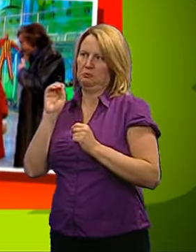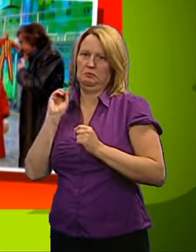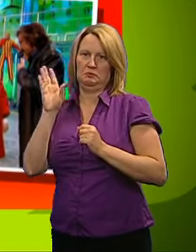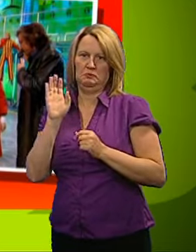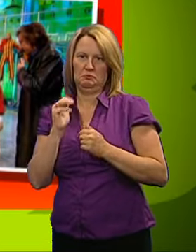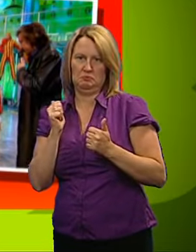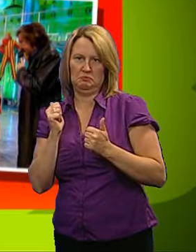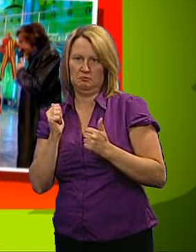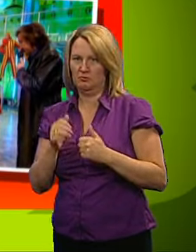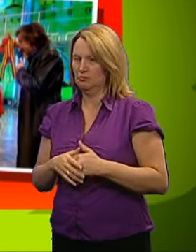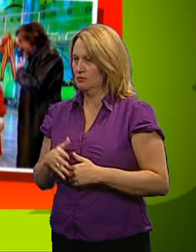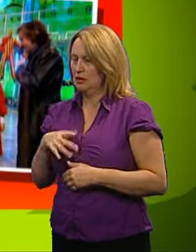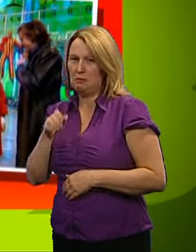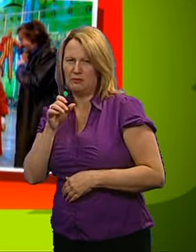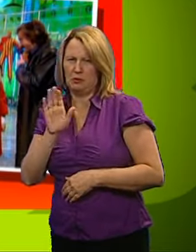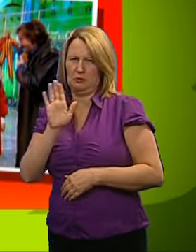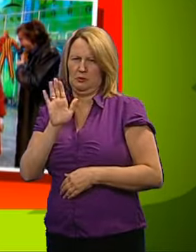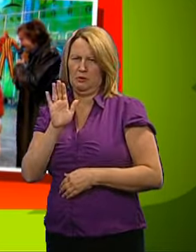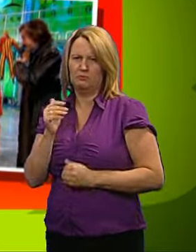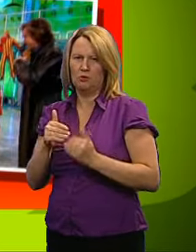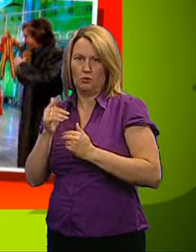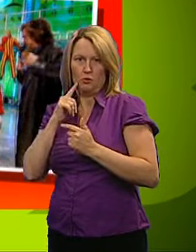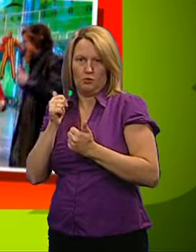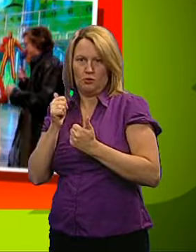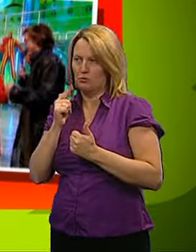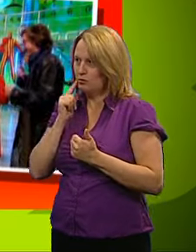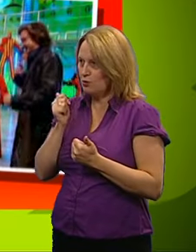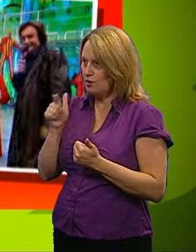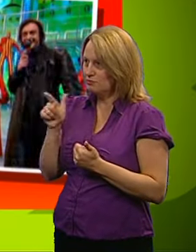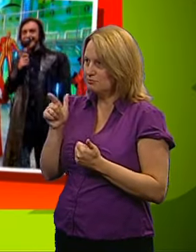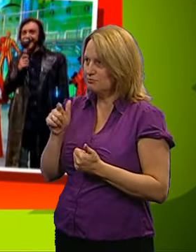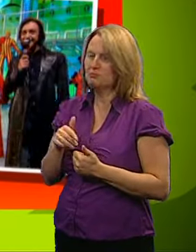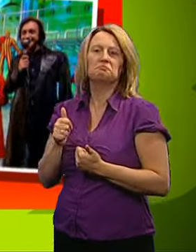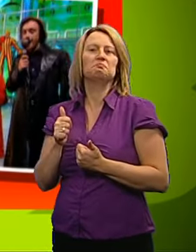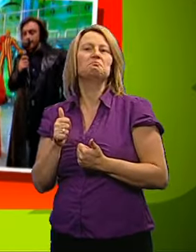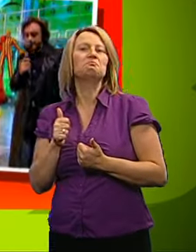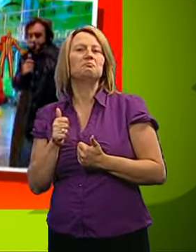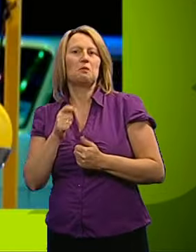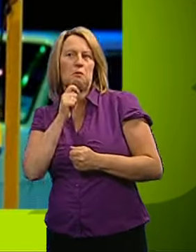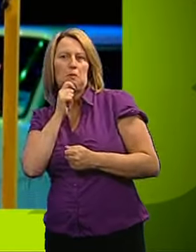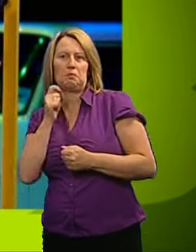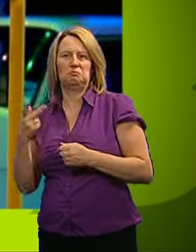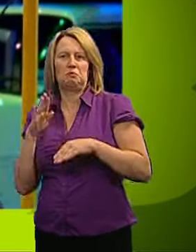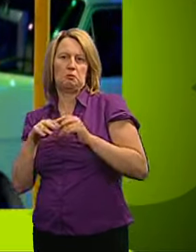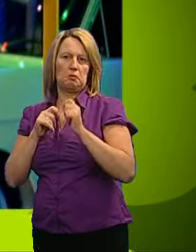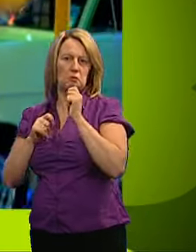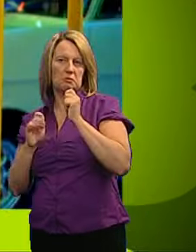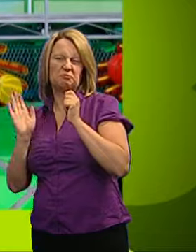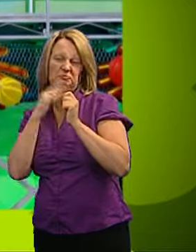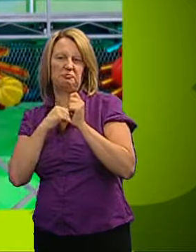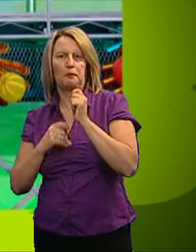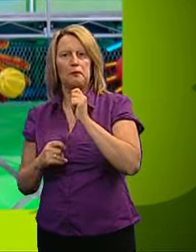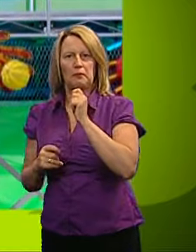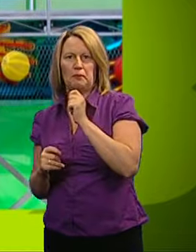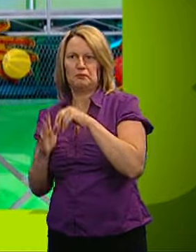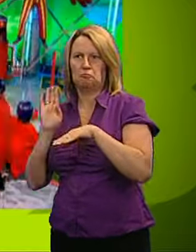clever microphones that we don't need? No, Richard. But they look good, don't they? Yes, Richard, they We look like sports commentators. Shut up, Richard. OK, Miss. This game is all about